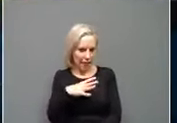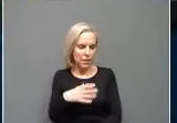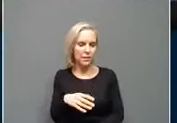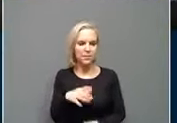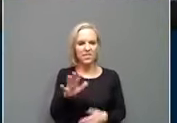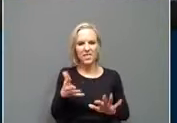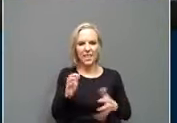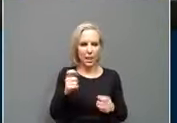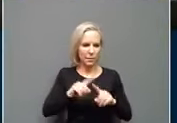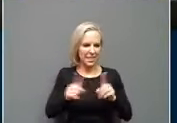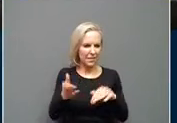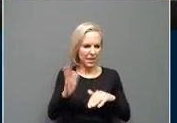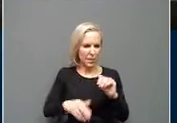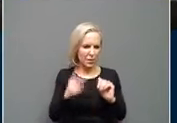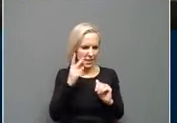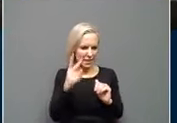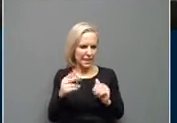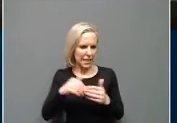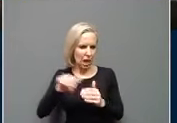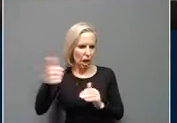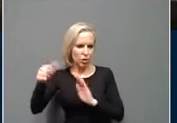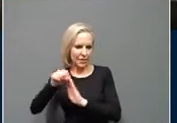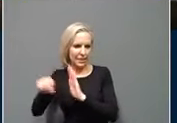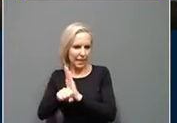different than what we're seeing in some other states.